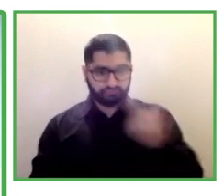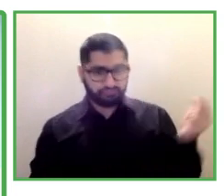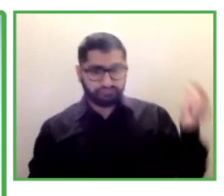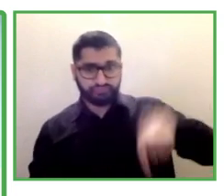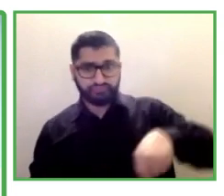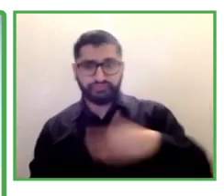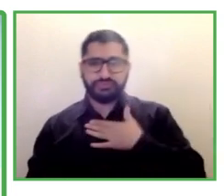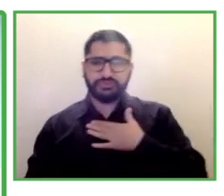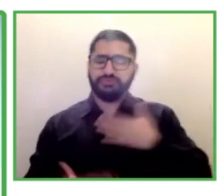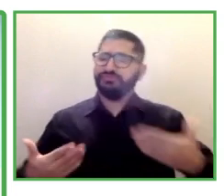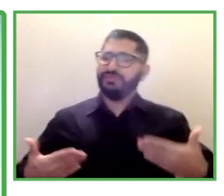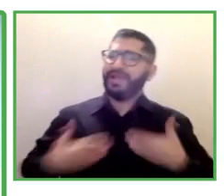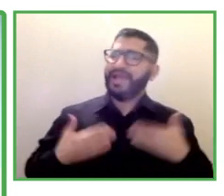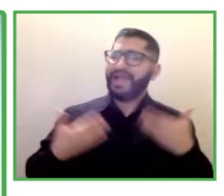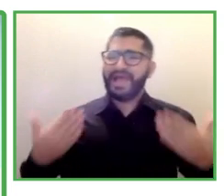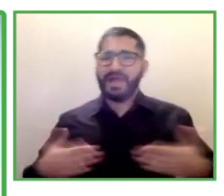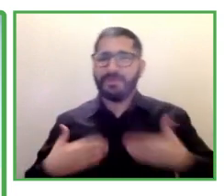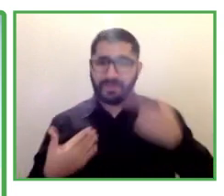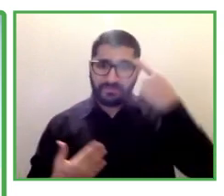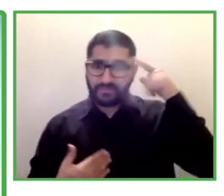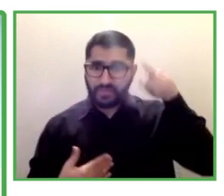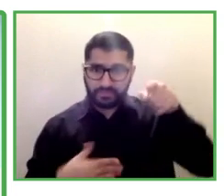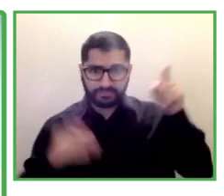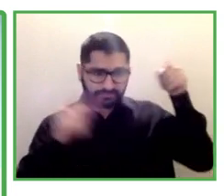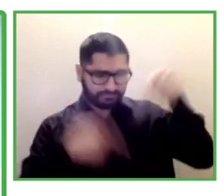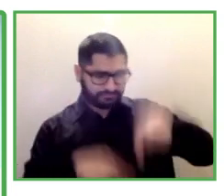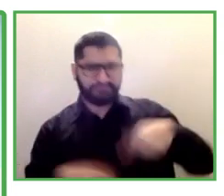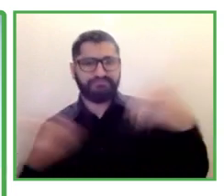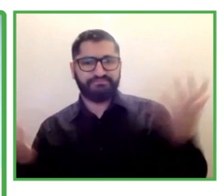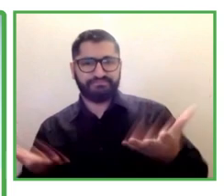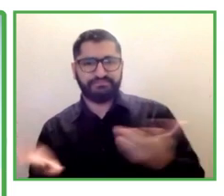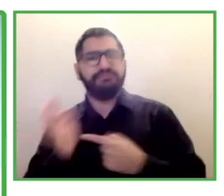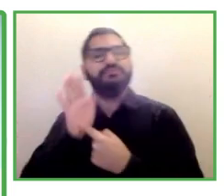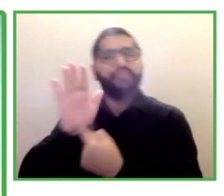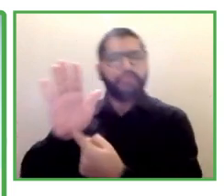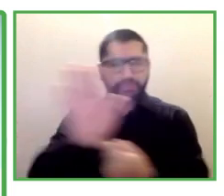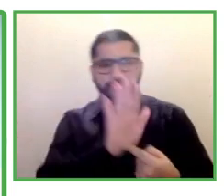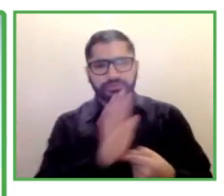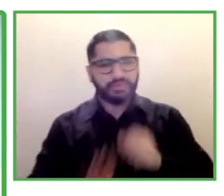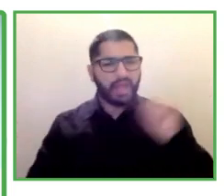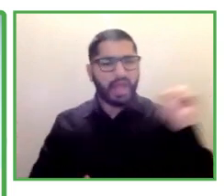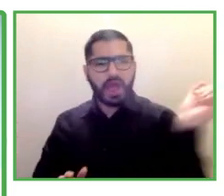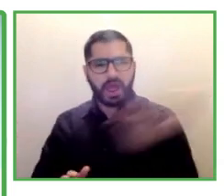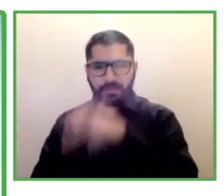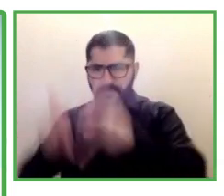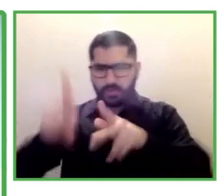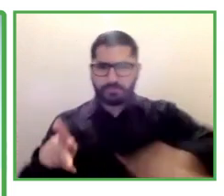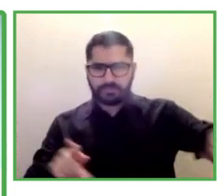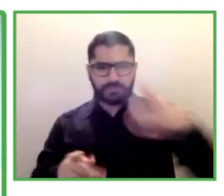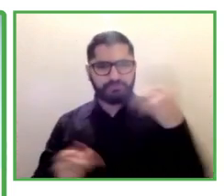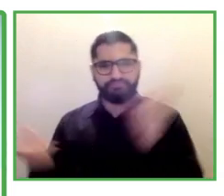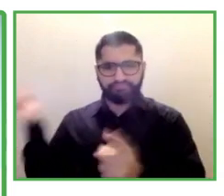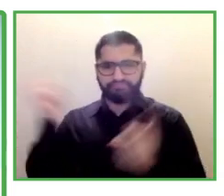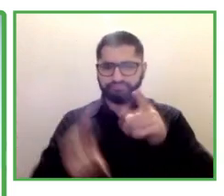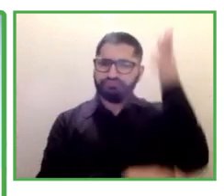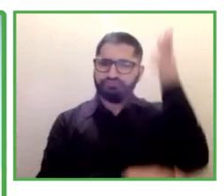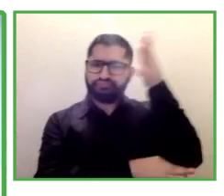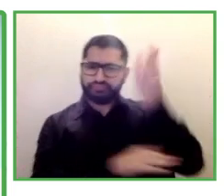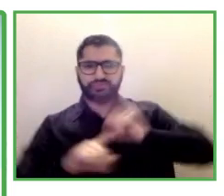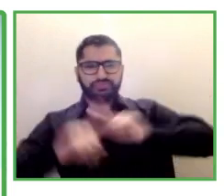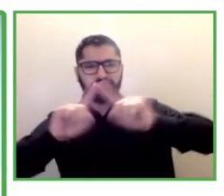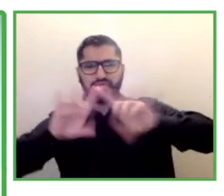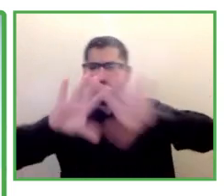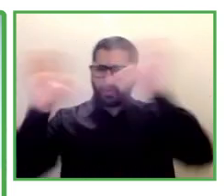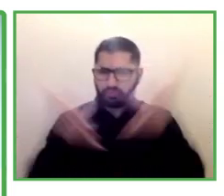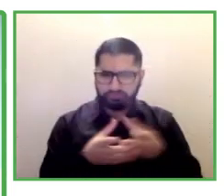with all of these fabulous speakers from all around the world. It's quite a thrill for us here in little small